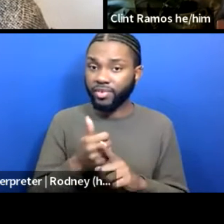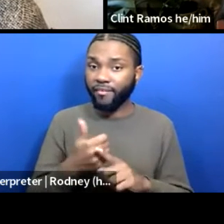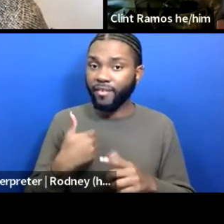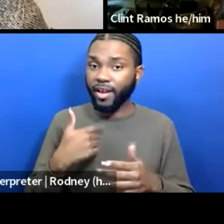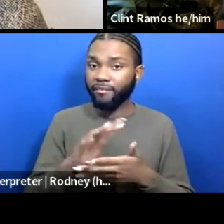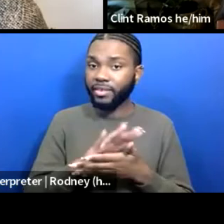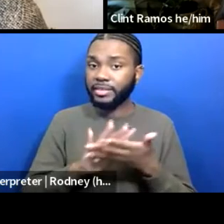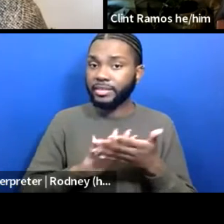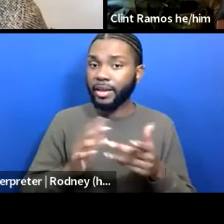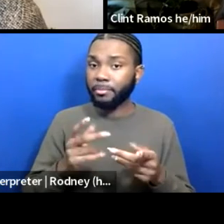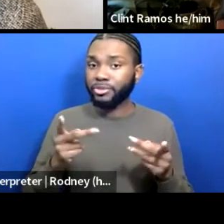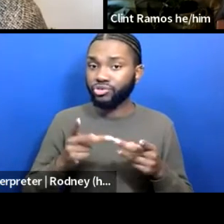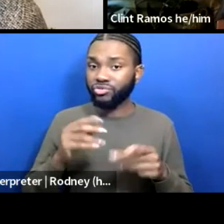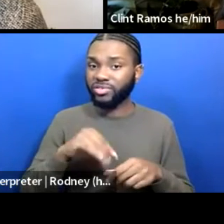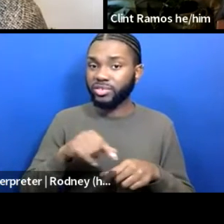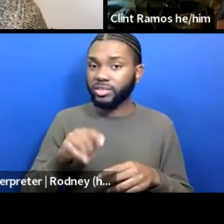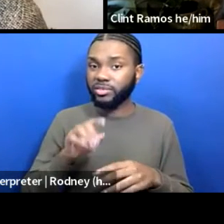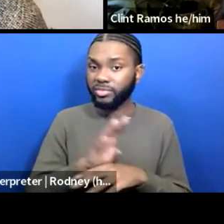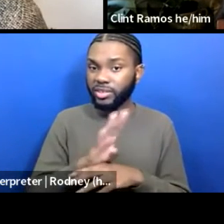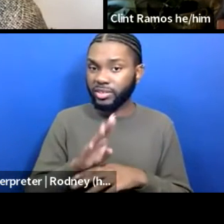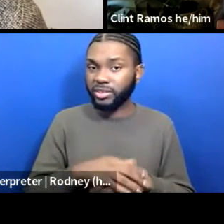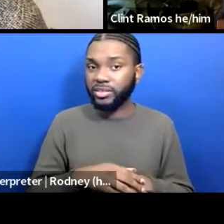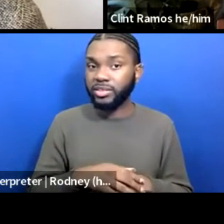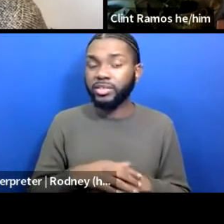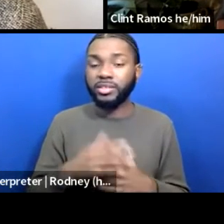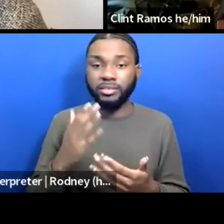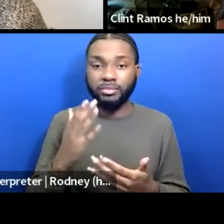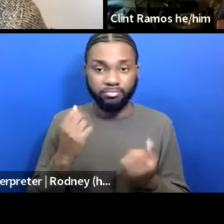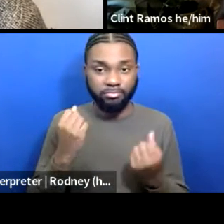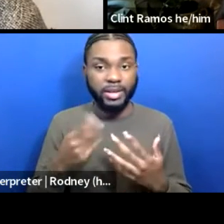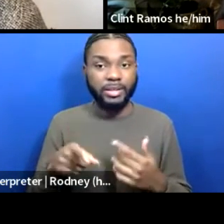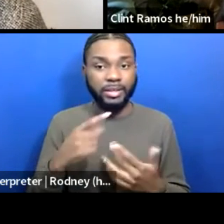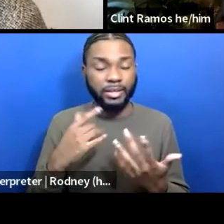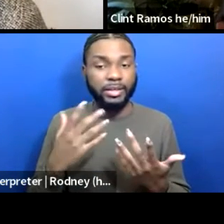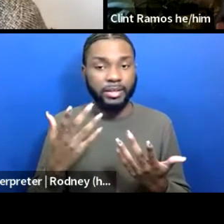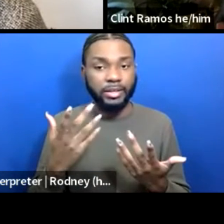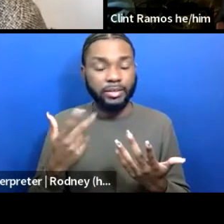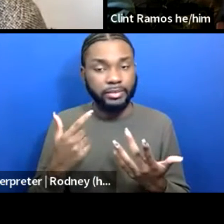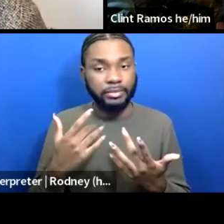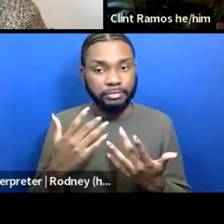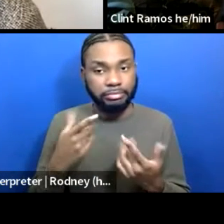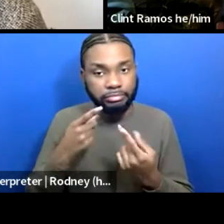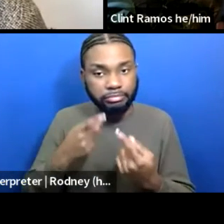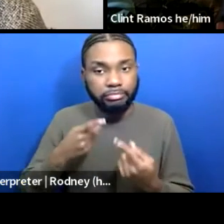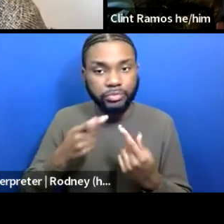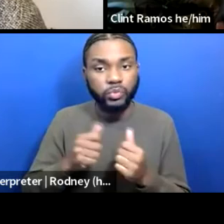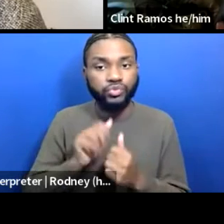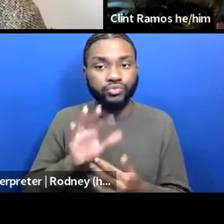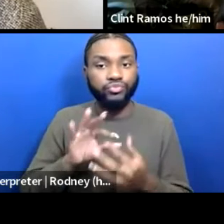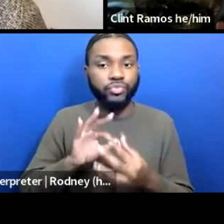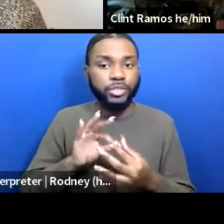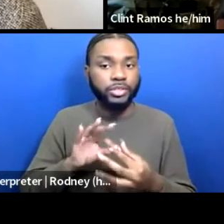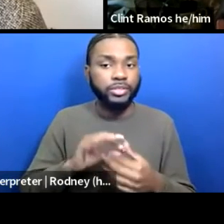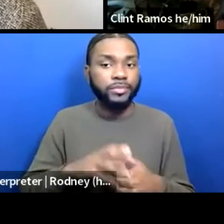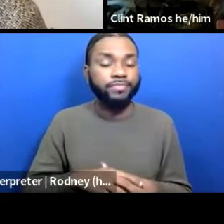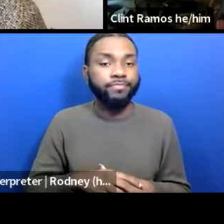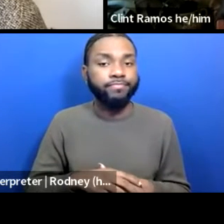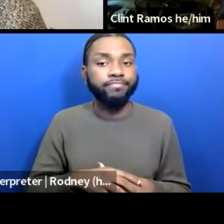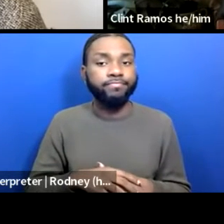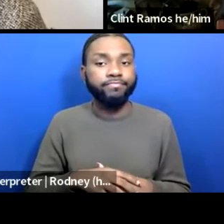in the business. They've had tremendous strain on their relationships. They've had tremendous strain on their